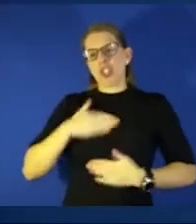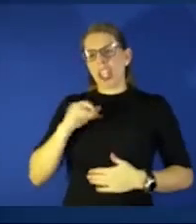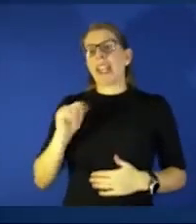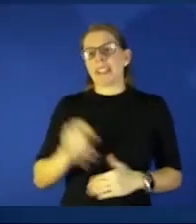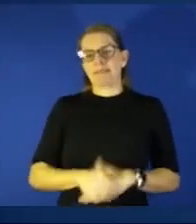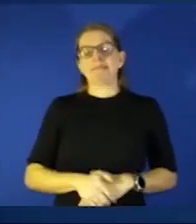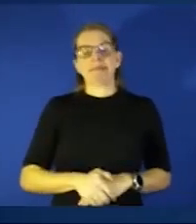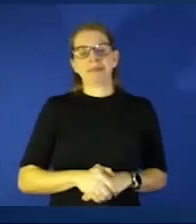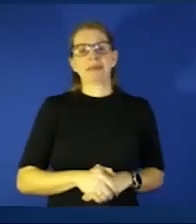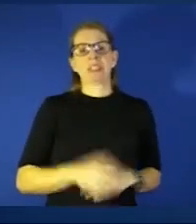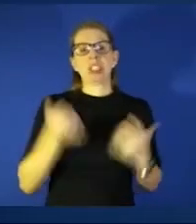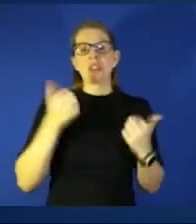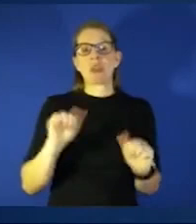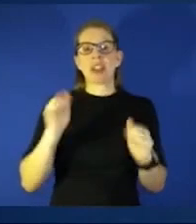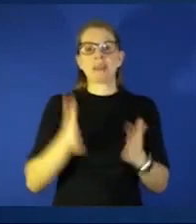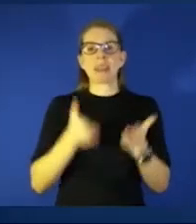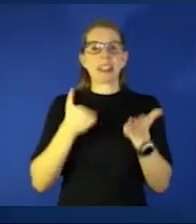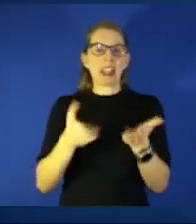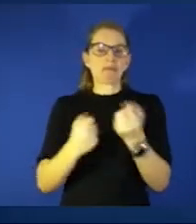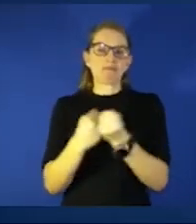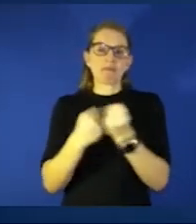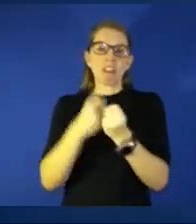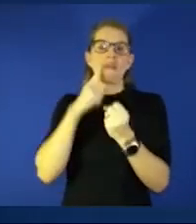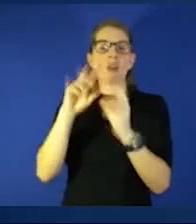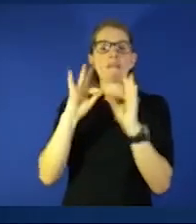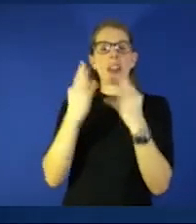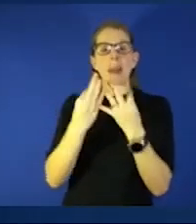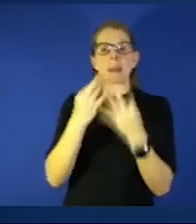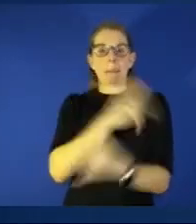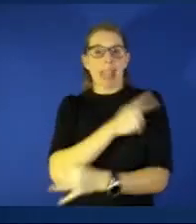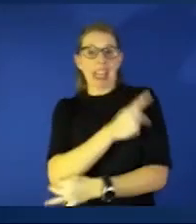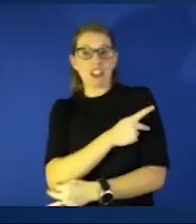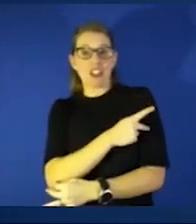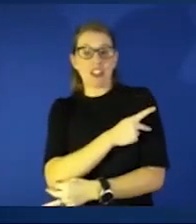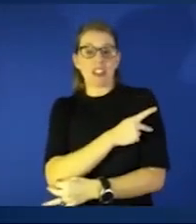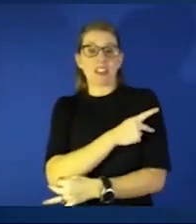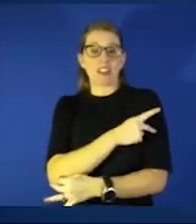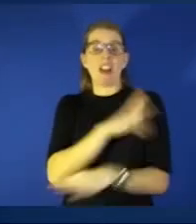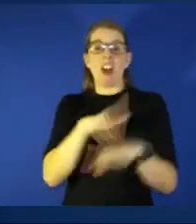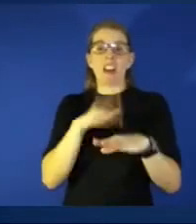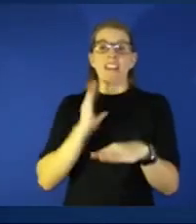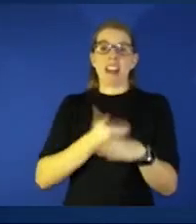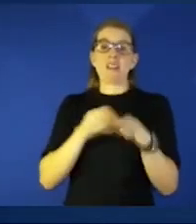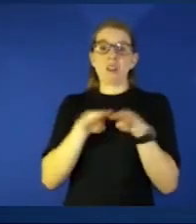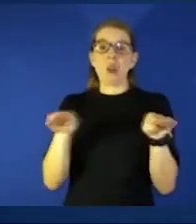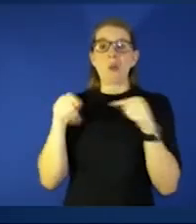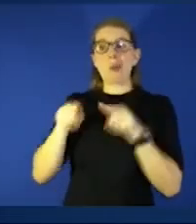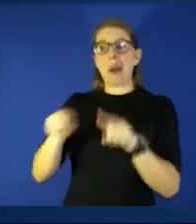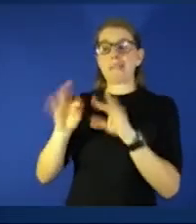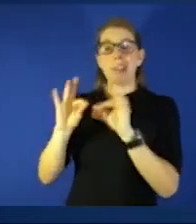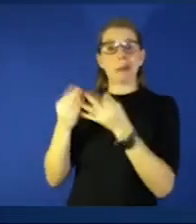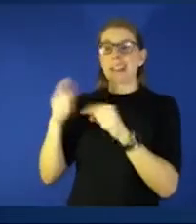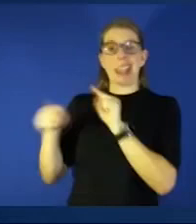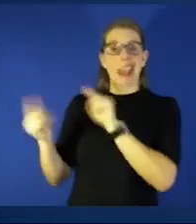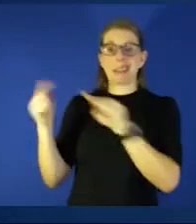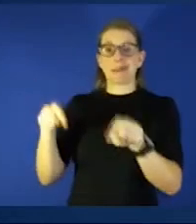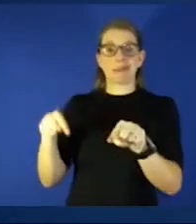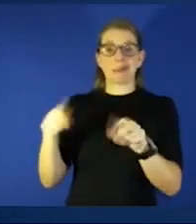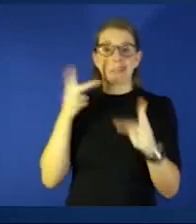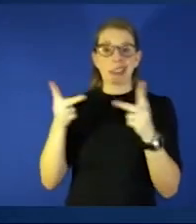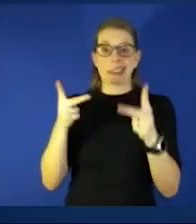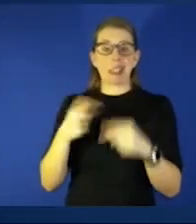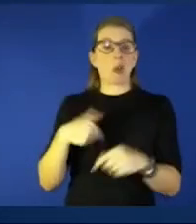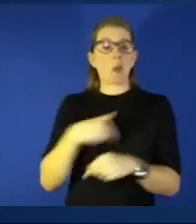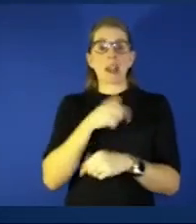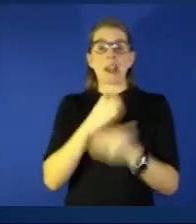to be there um for family member for patients that are on our unit um while their families can't be there we hold their hands